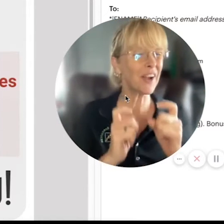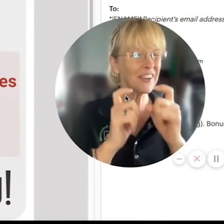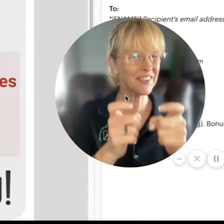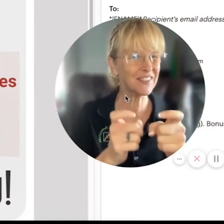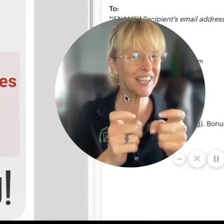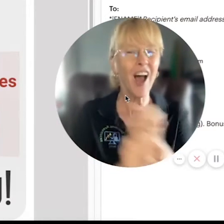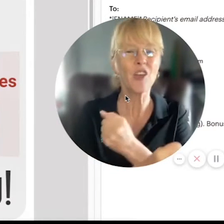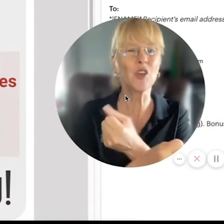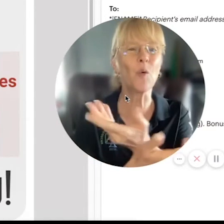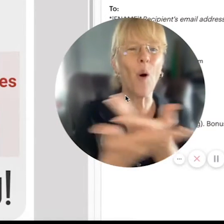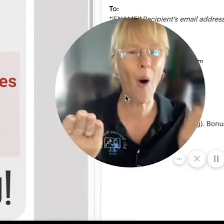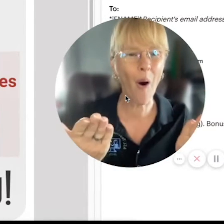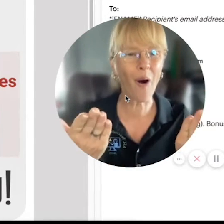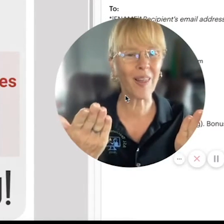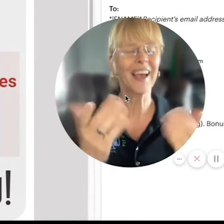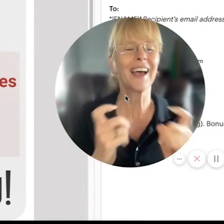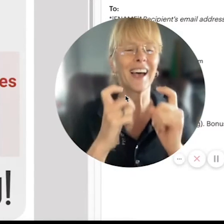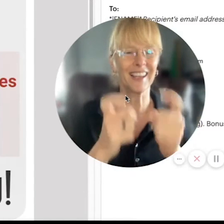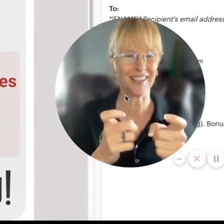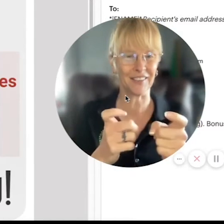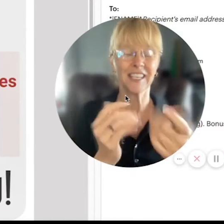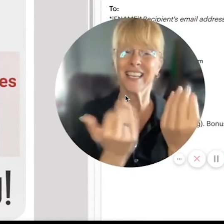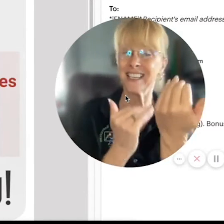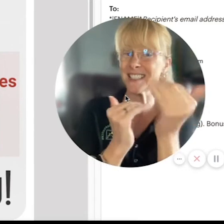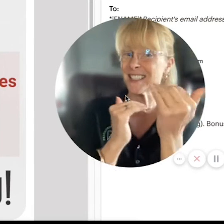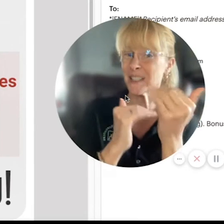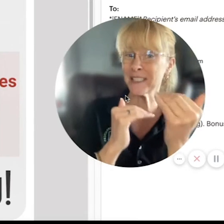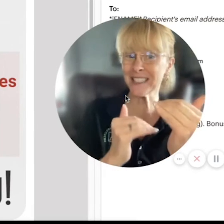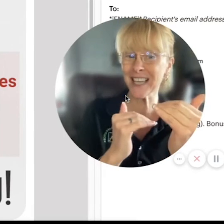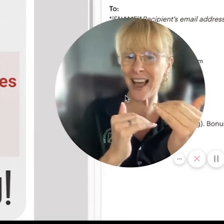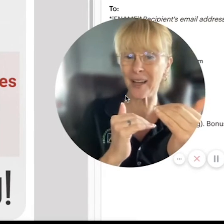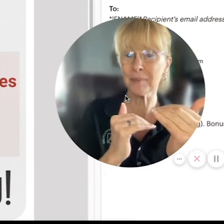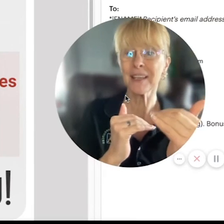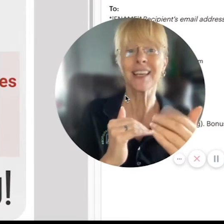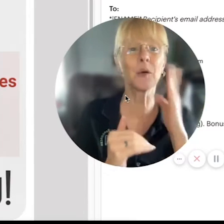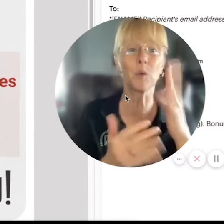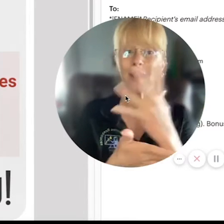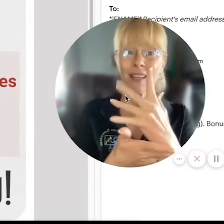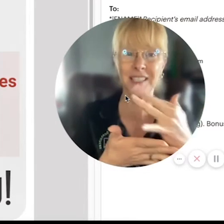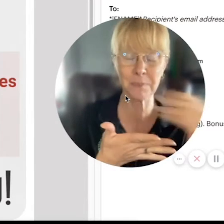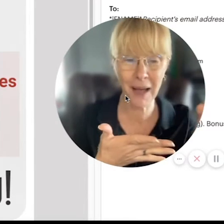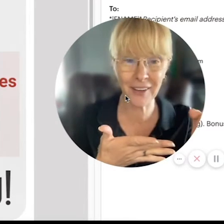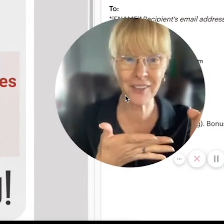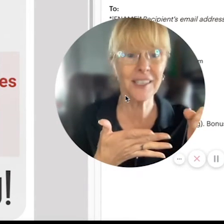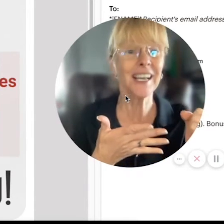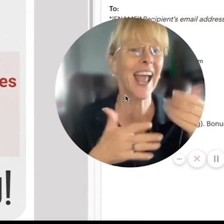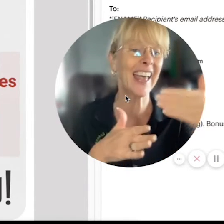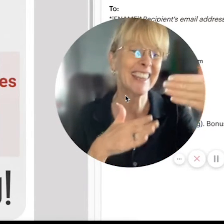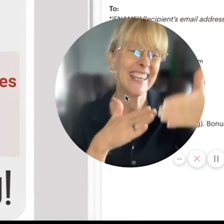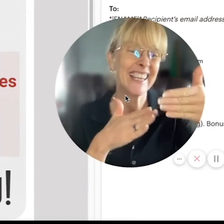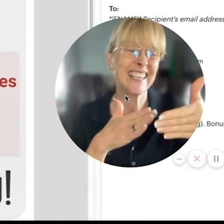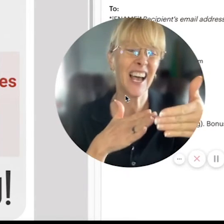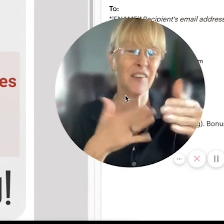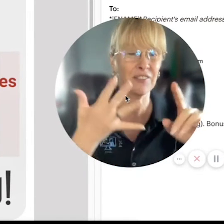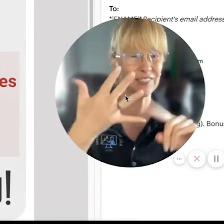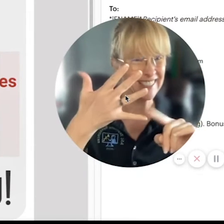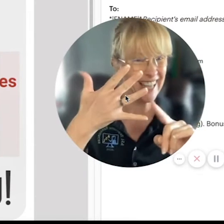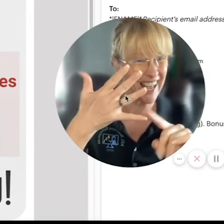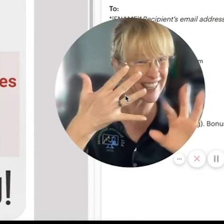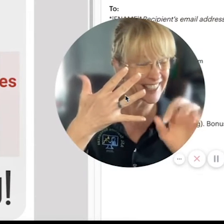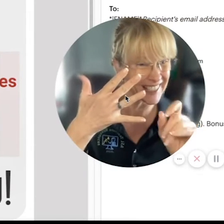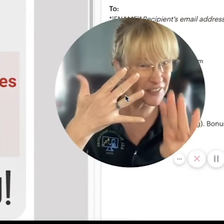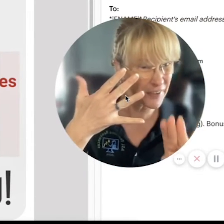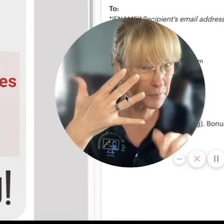we are giving you all a gift it is a limited time it will expire at the end of